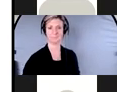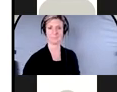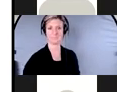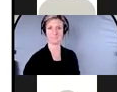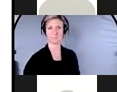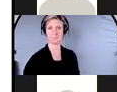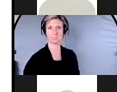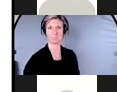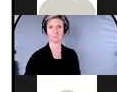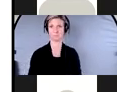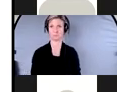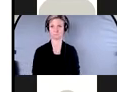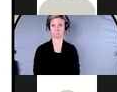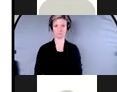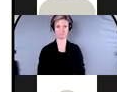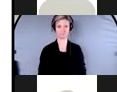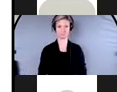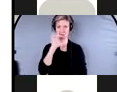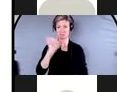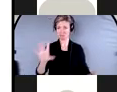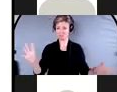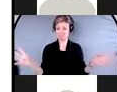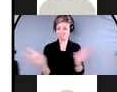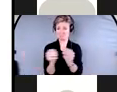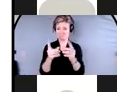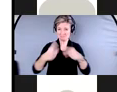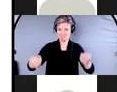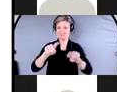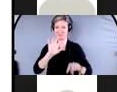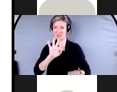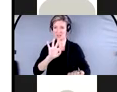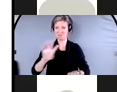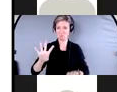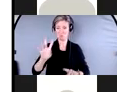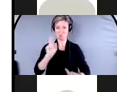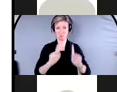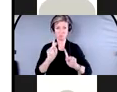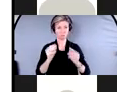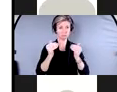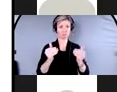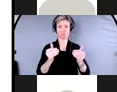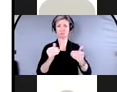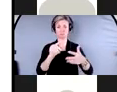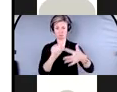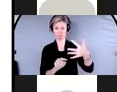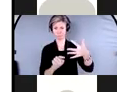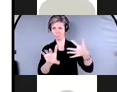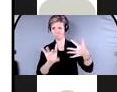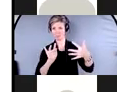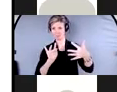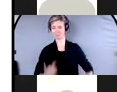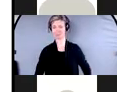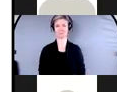have about 94 people online right now. So I'll just give a couple seconds for people to input their responses.